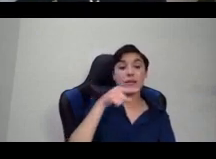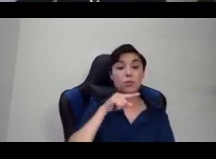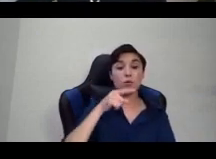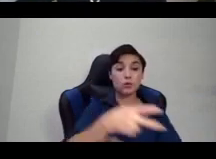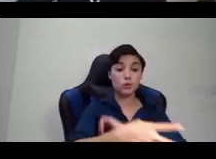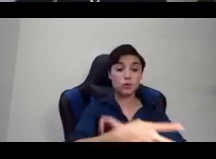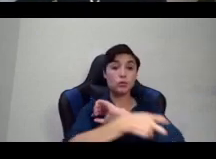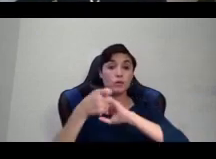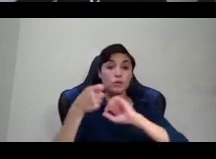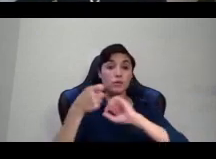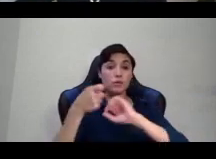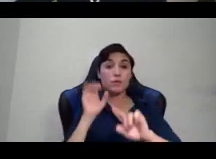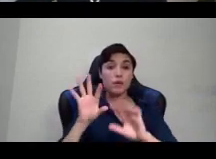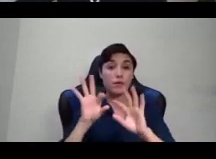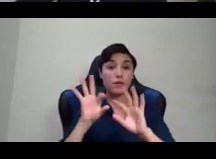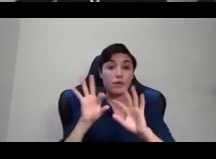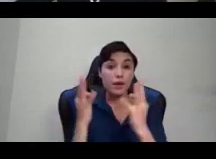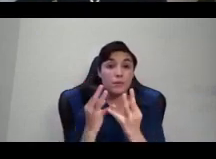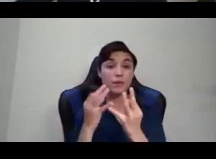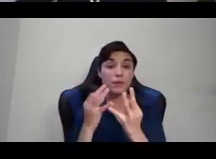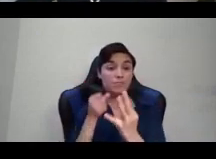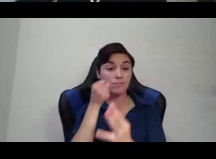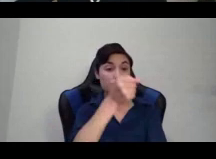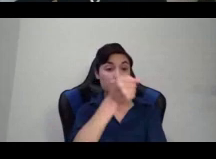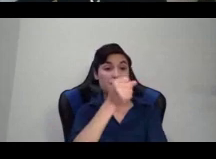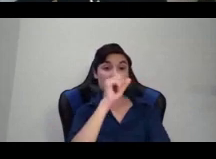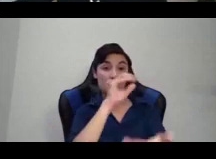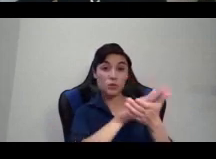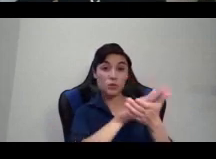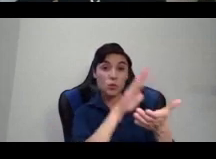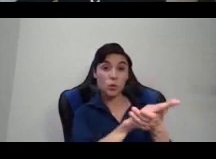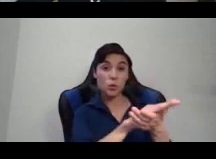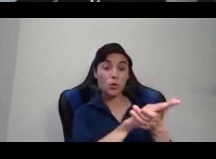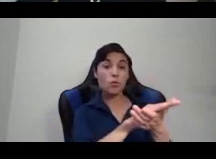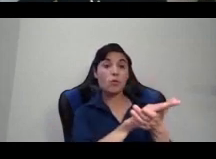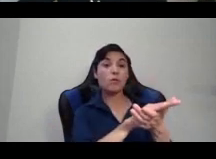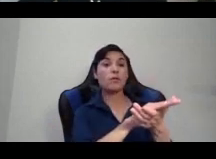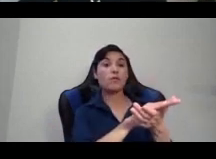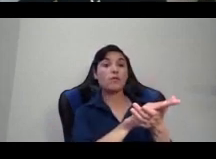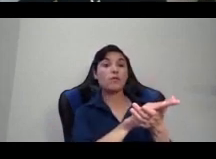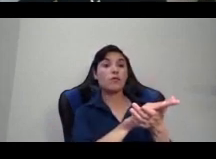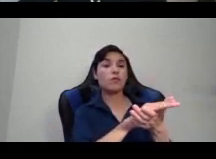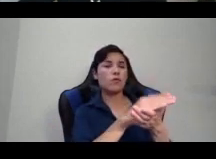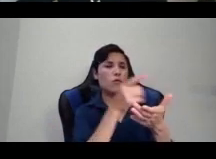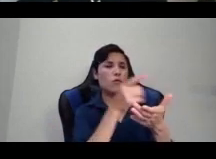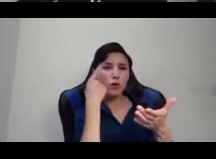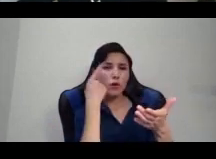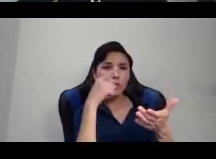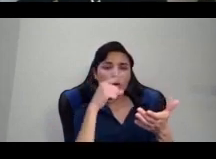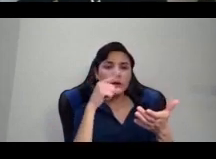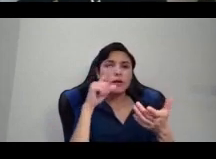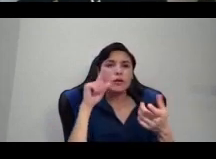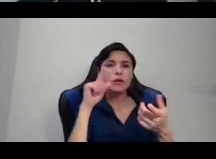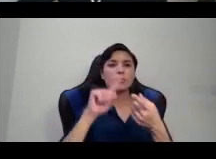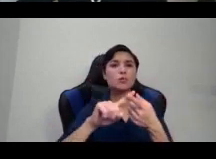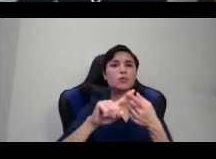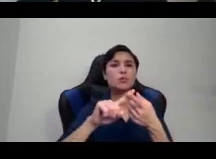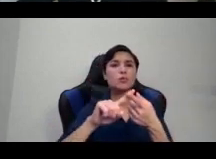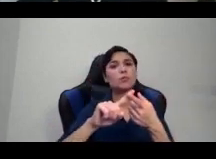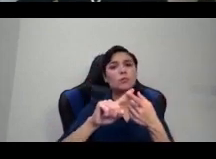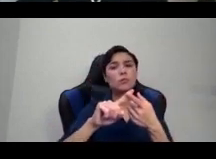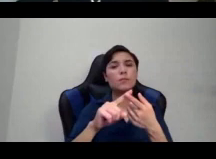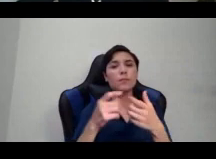in order to commit cultural genocide against people. And it is